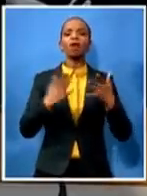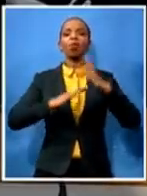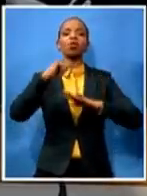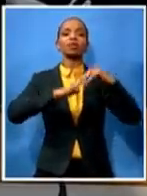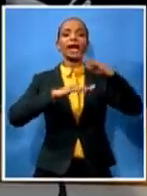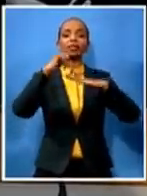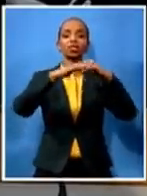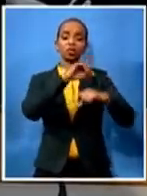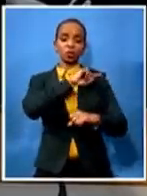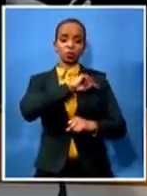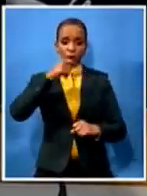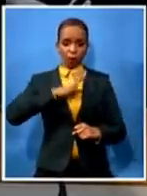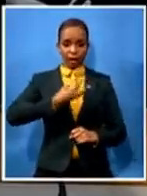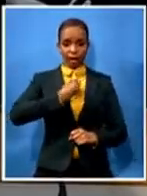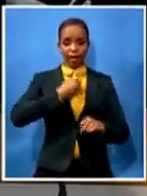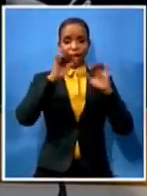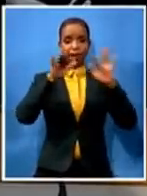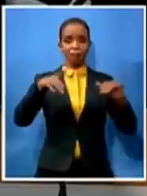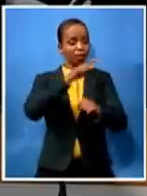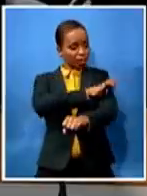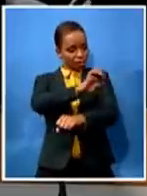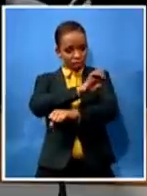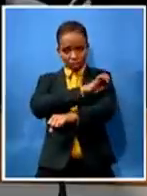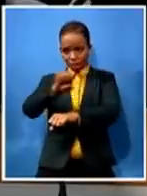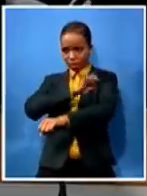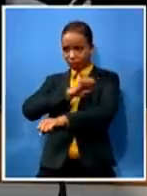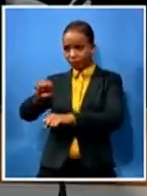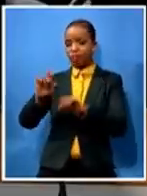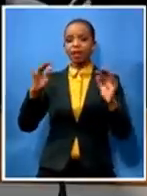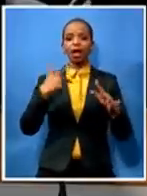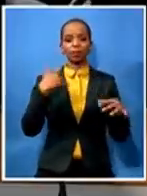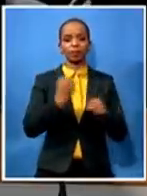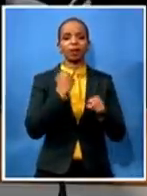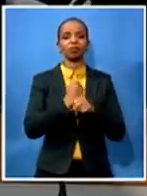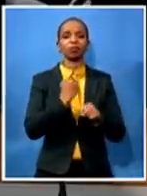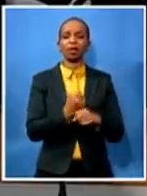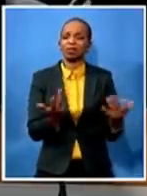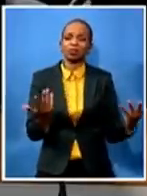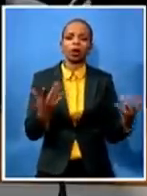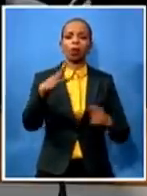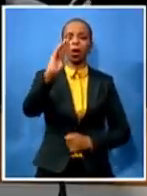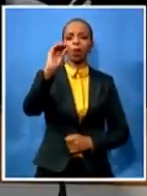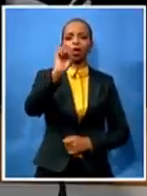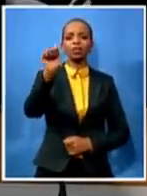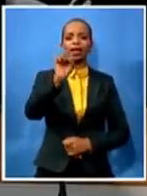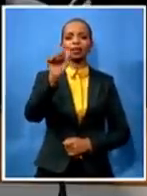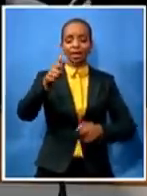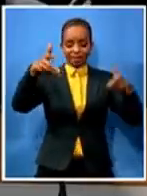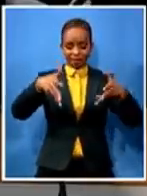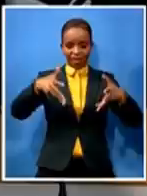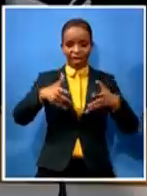and this is how i have worked so having busasa here in kauteng having busasa in south africa